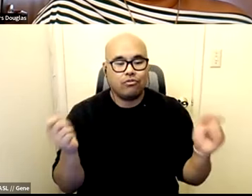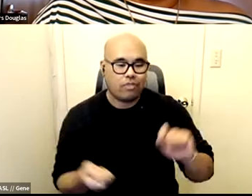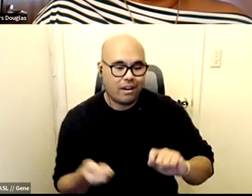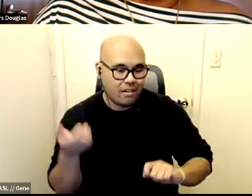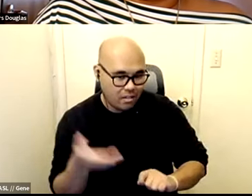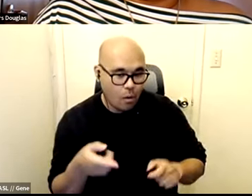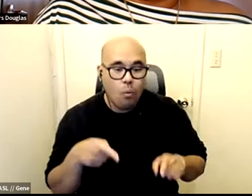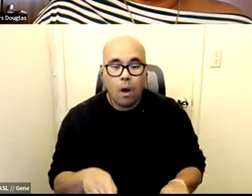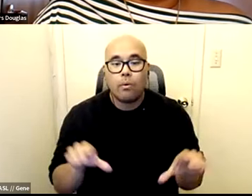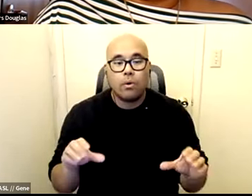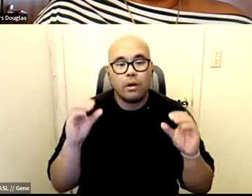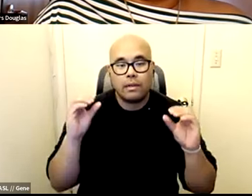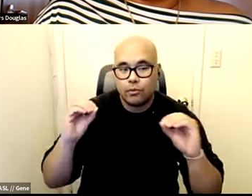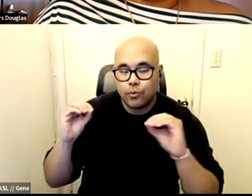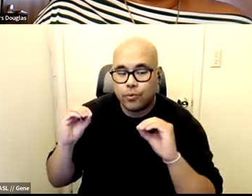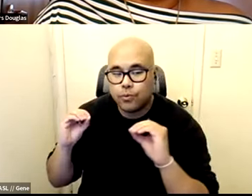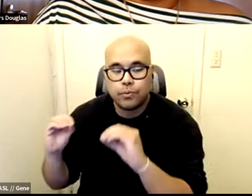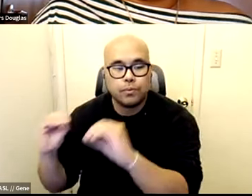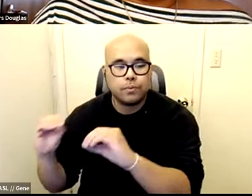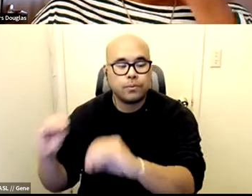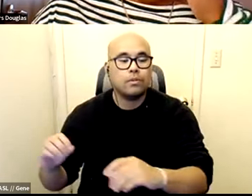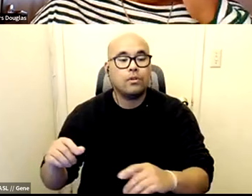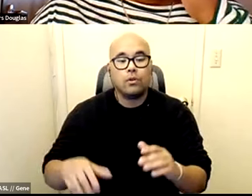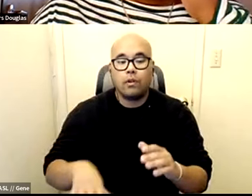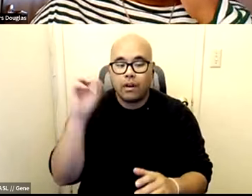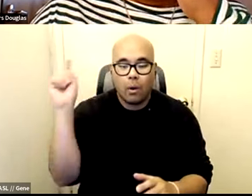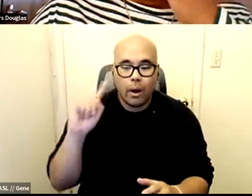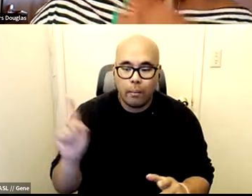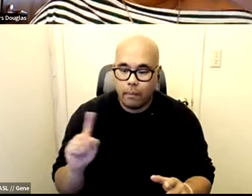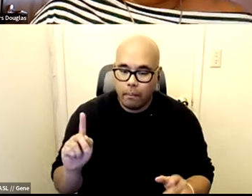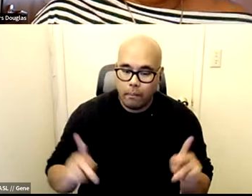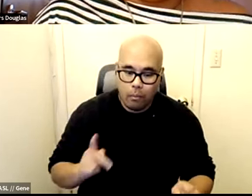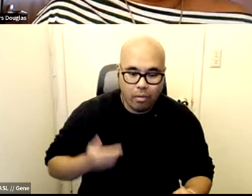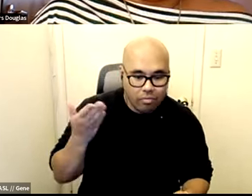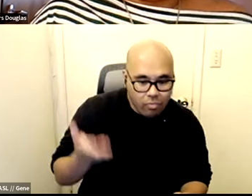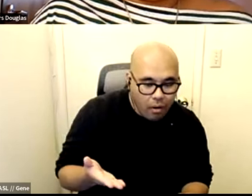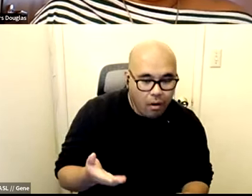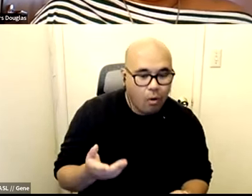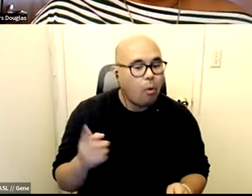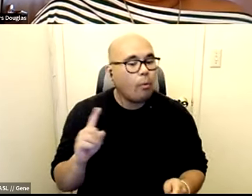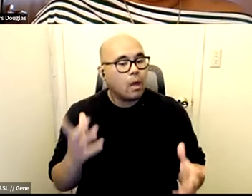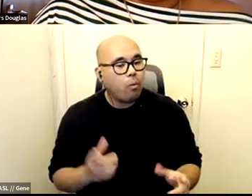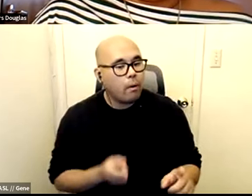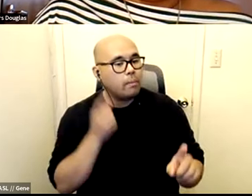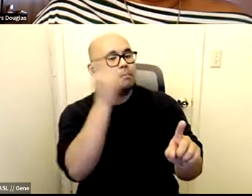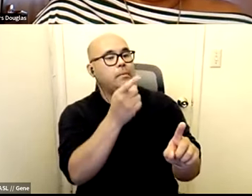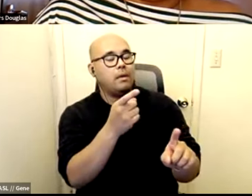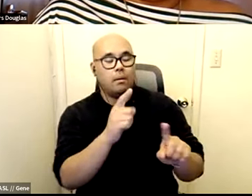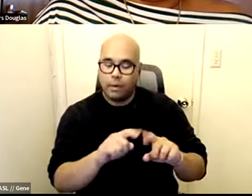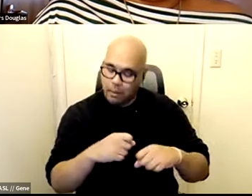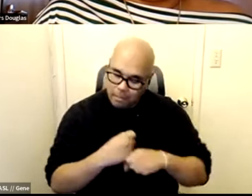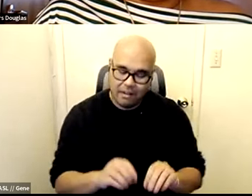education to find out where people are and where they want to be but making it extremely clear